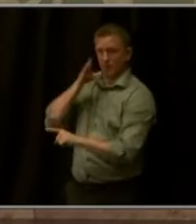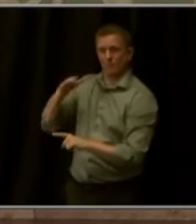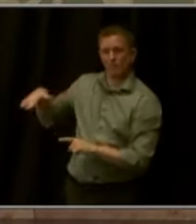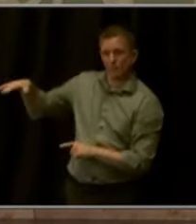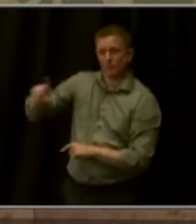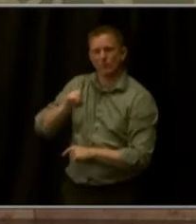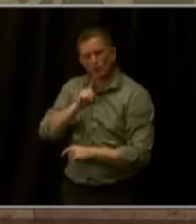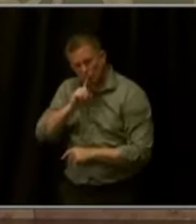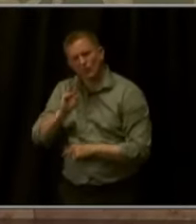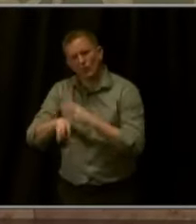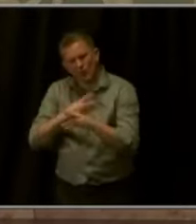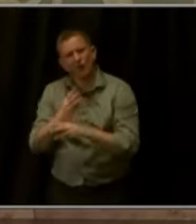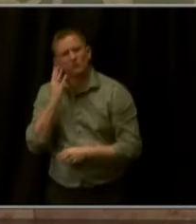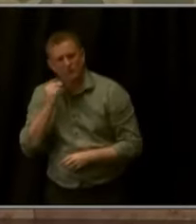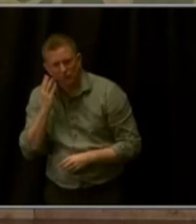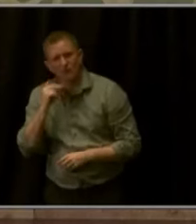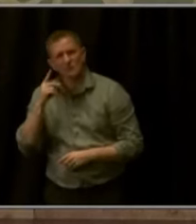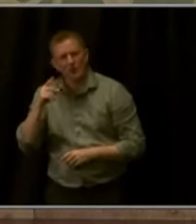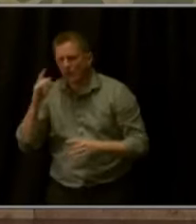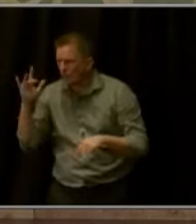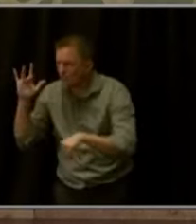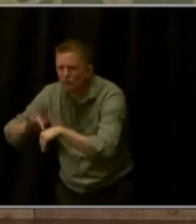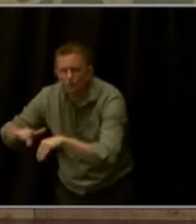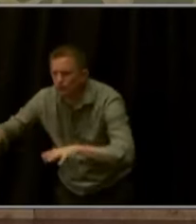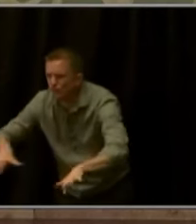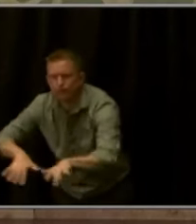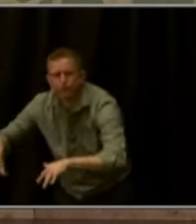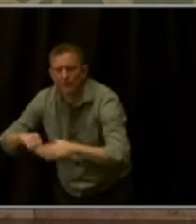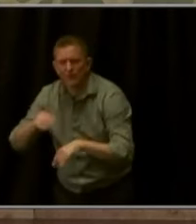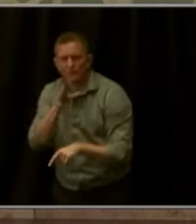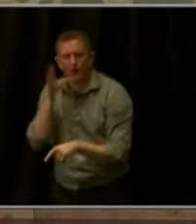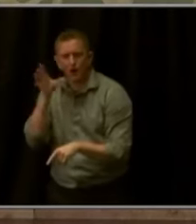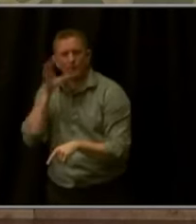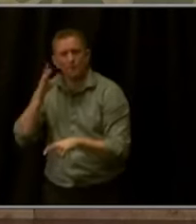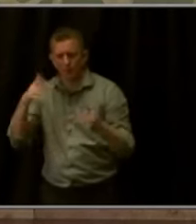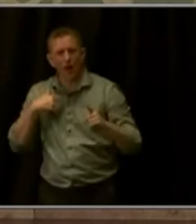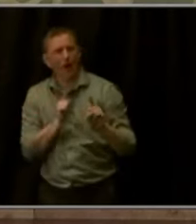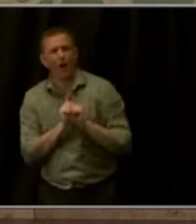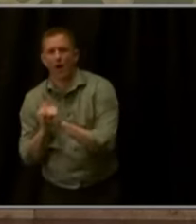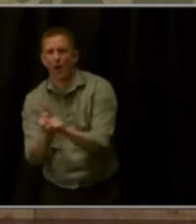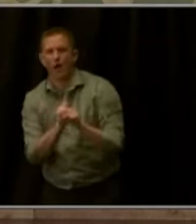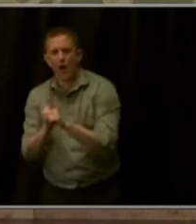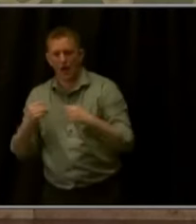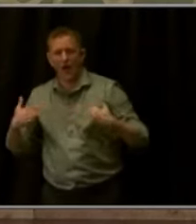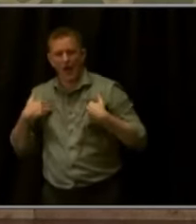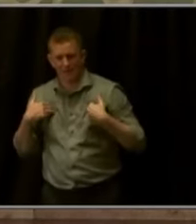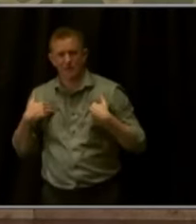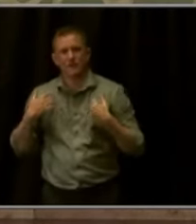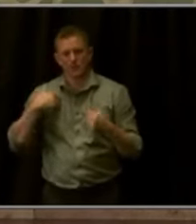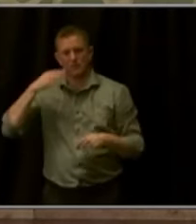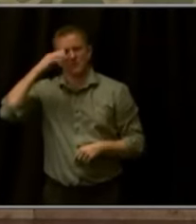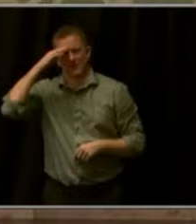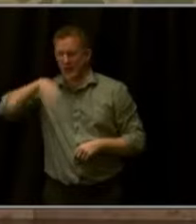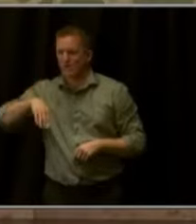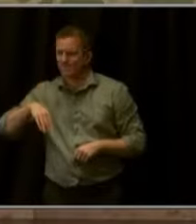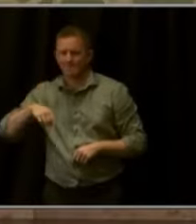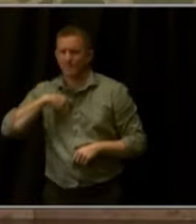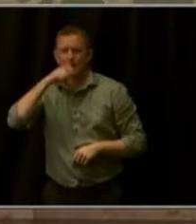a farmer ranch through a paid apprenticeship. But we know that we need to go further and